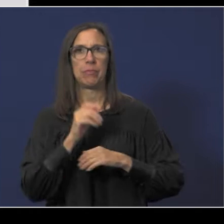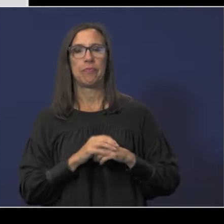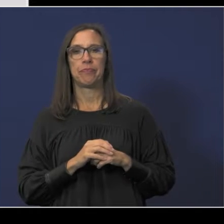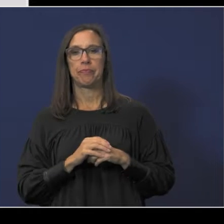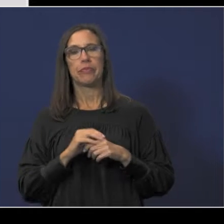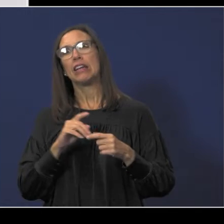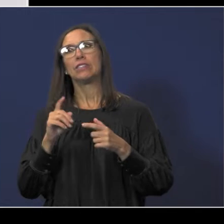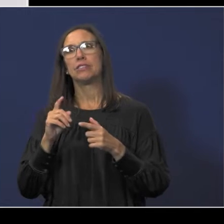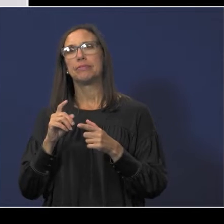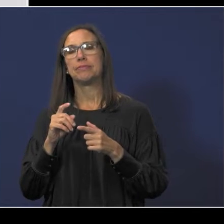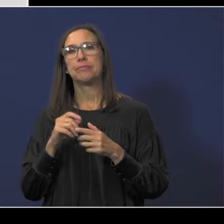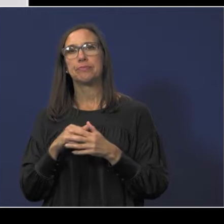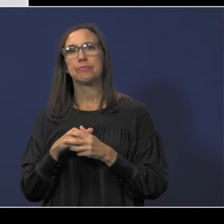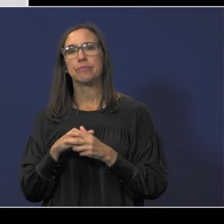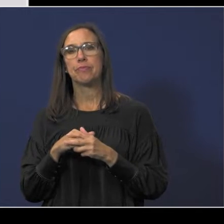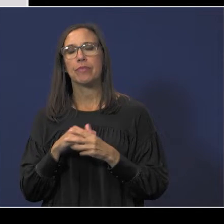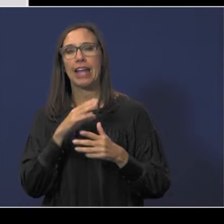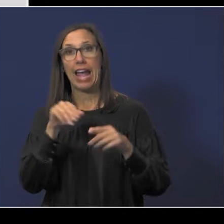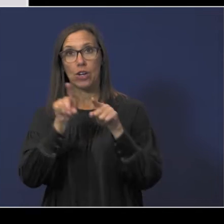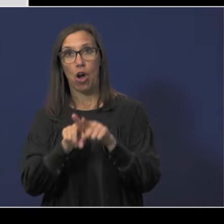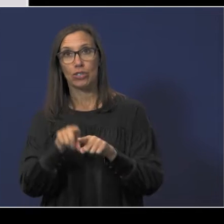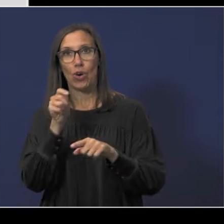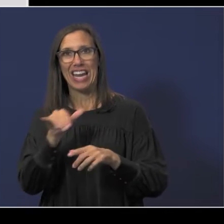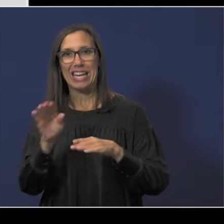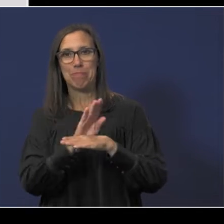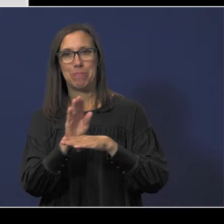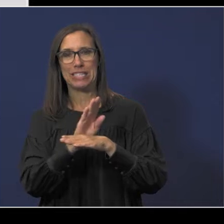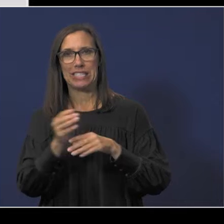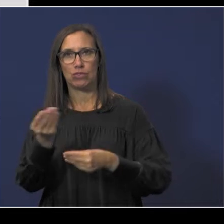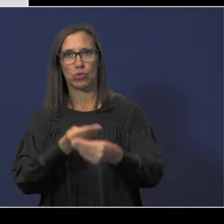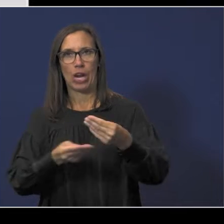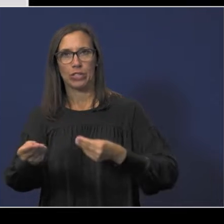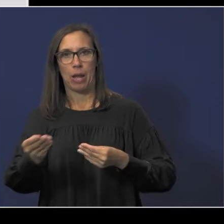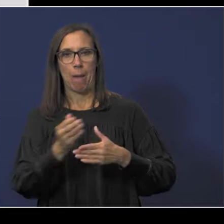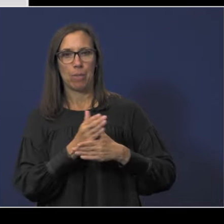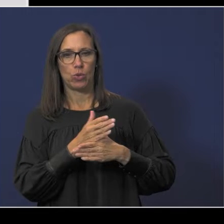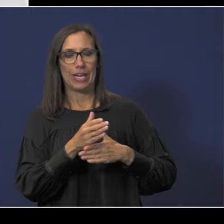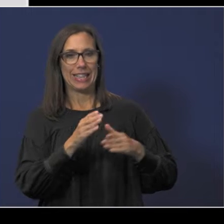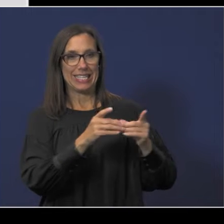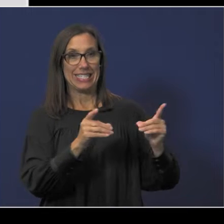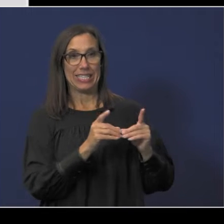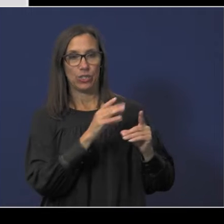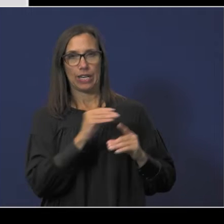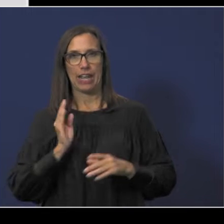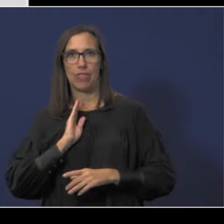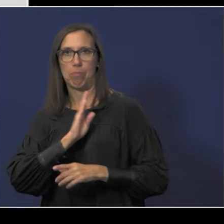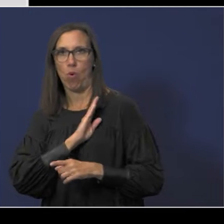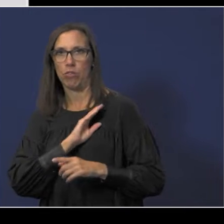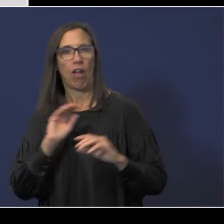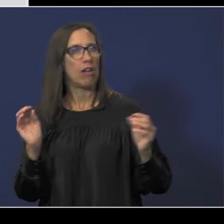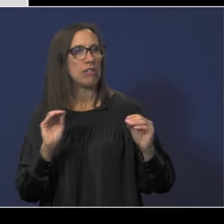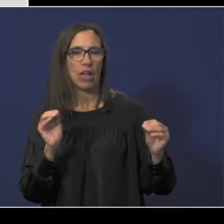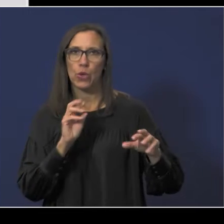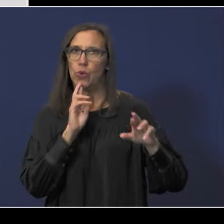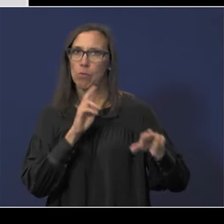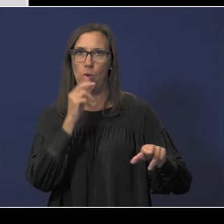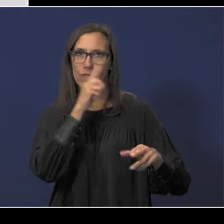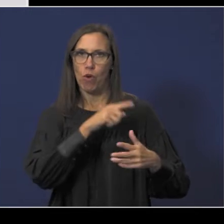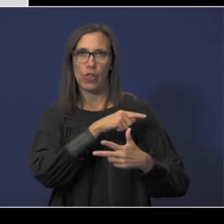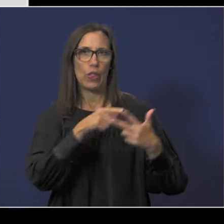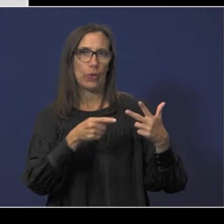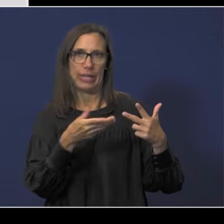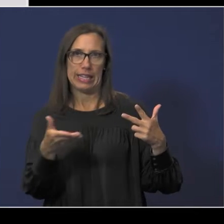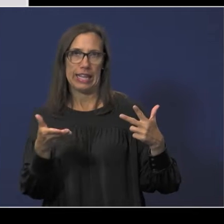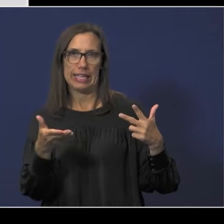board, and their immediate families, and also any business transactions between the district and the board. There was nothing to report for the three items